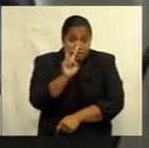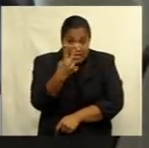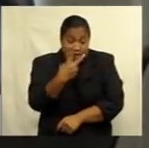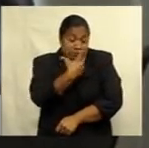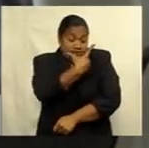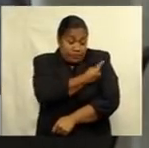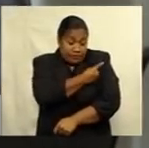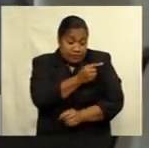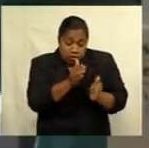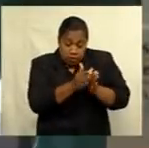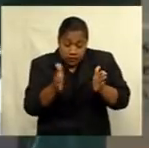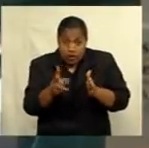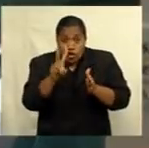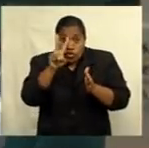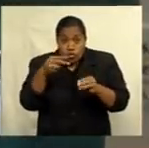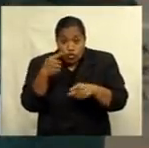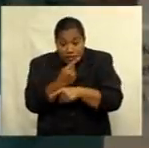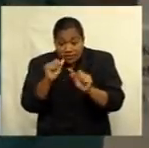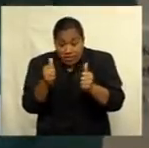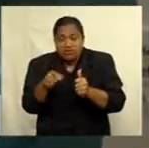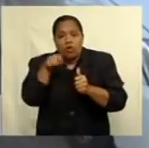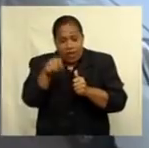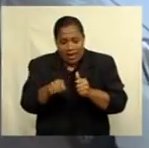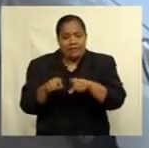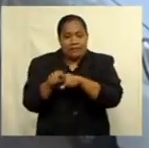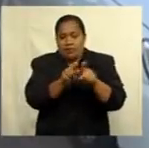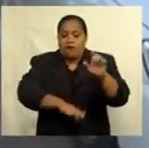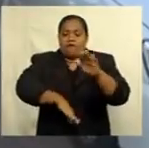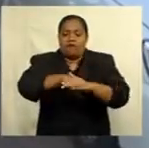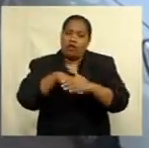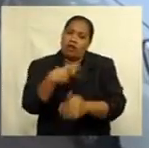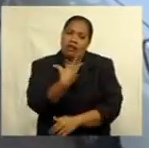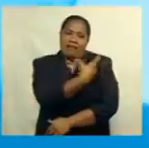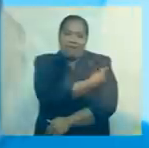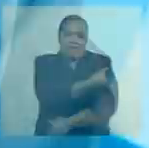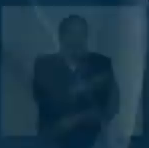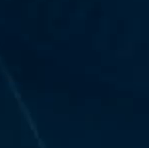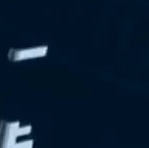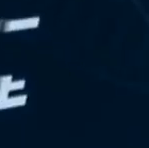considered fully vaccinated. Christiana Uluwai, FBC News.